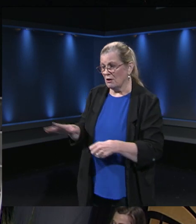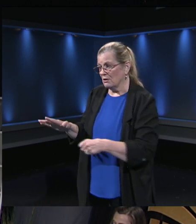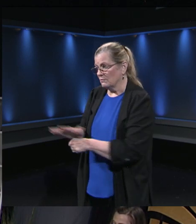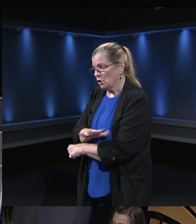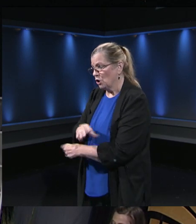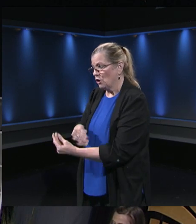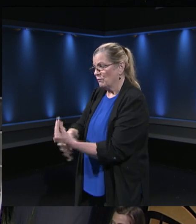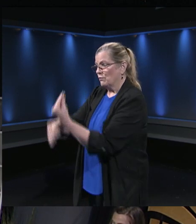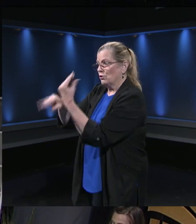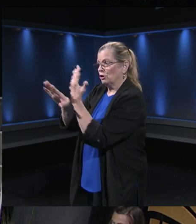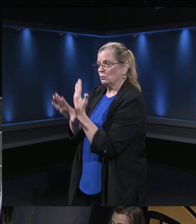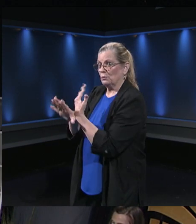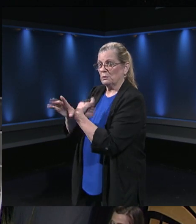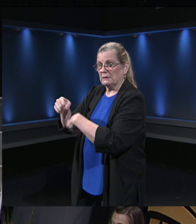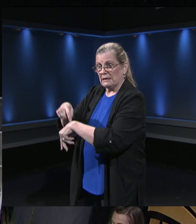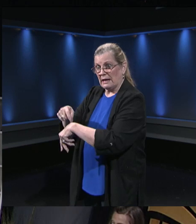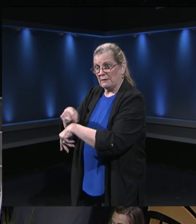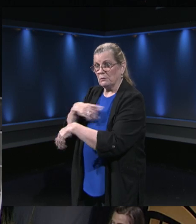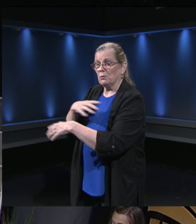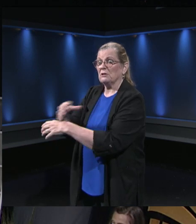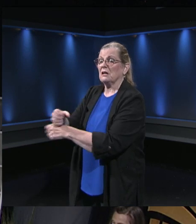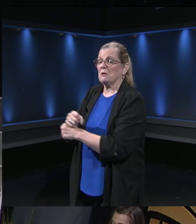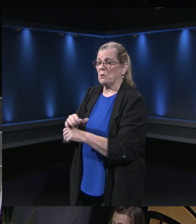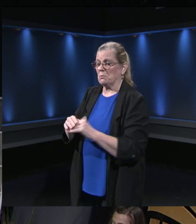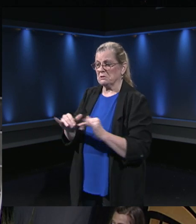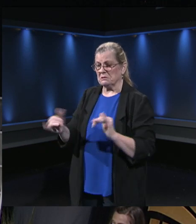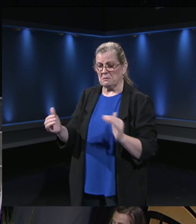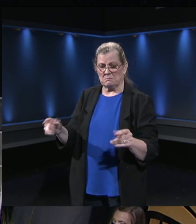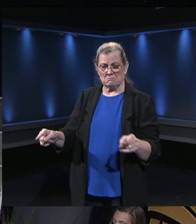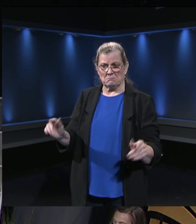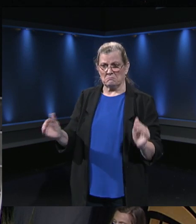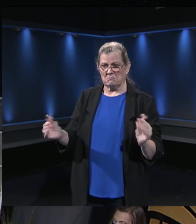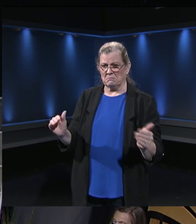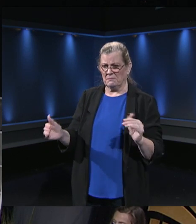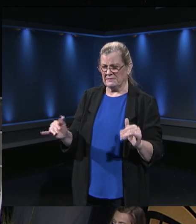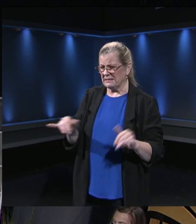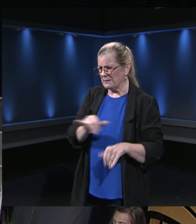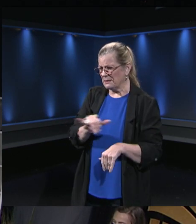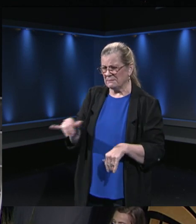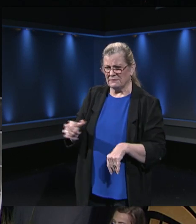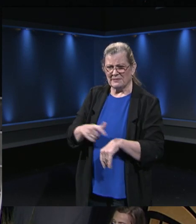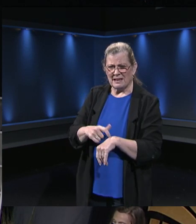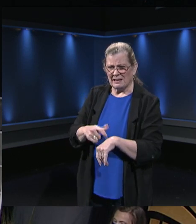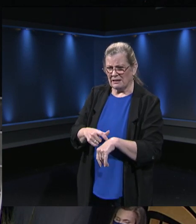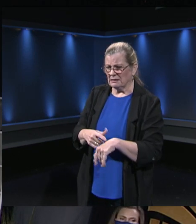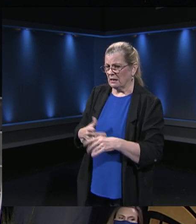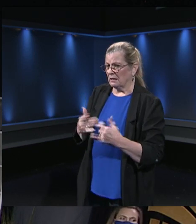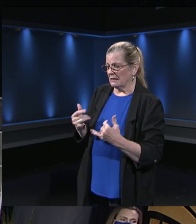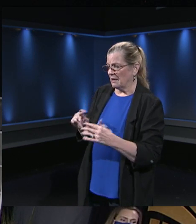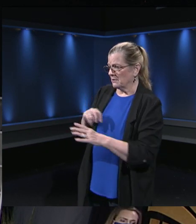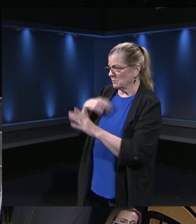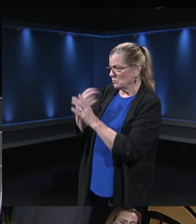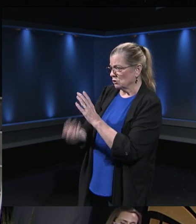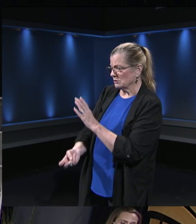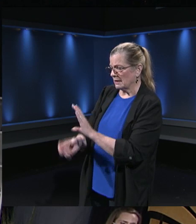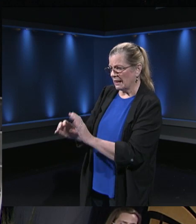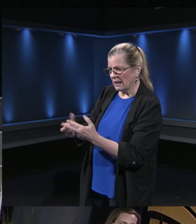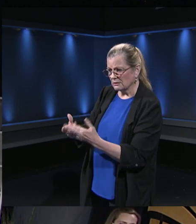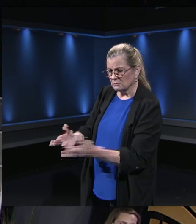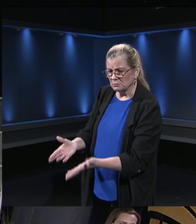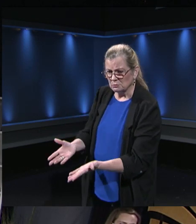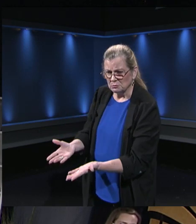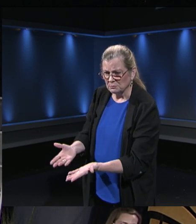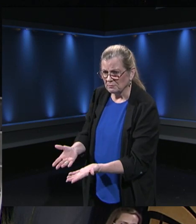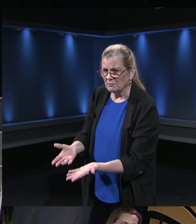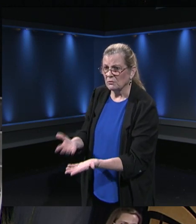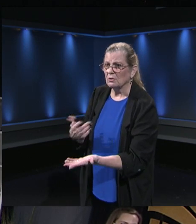the same amount of time teacher interactions as an in person class. When we do switch to